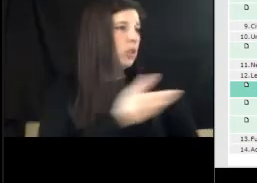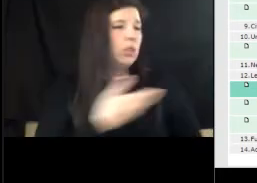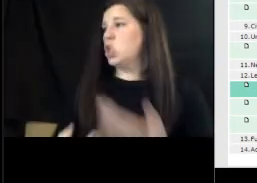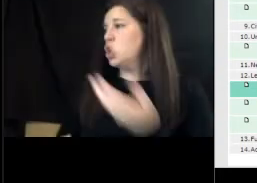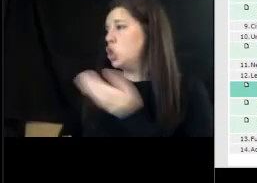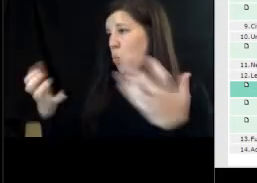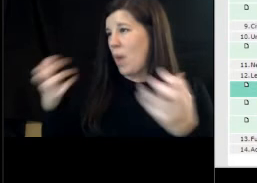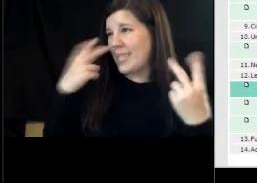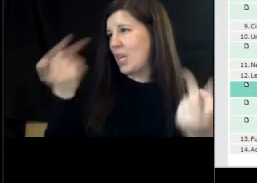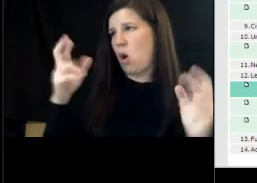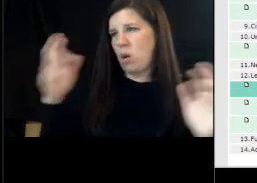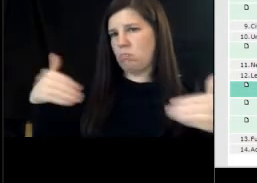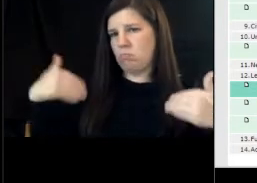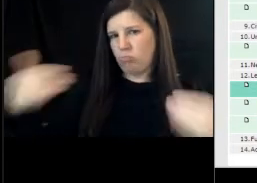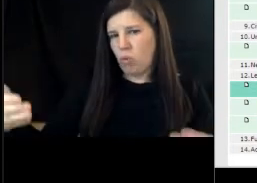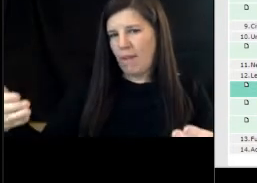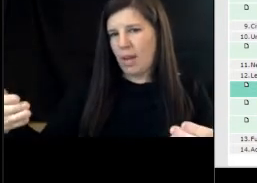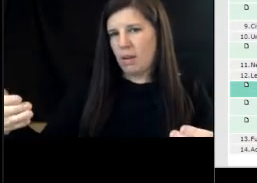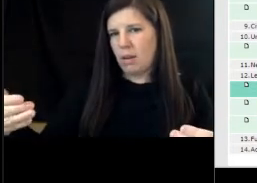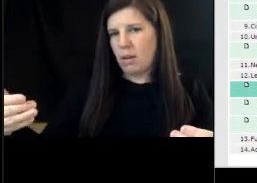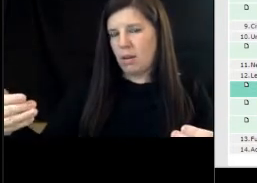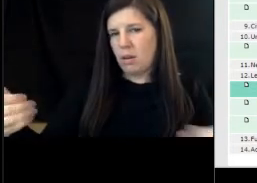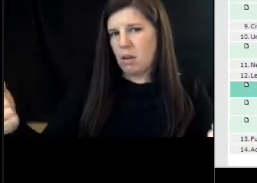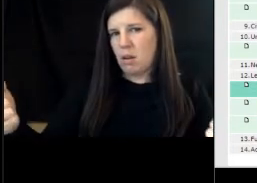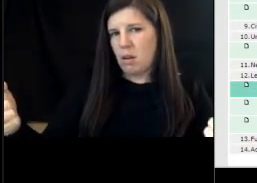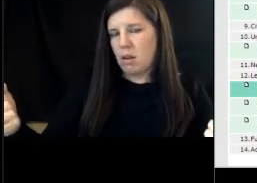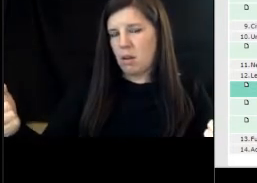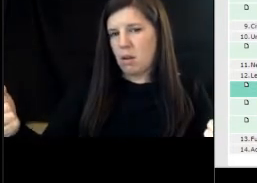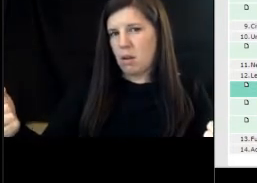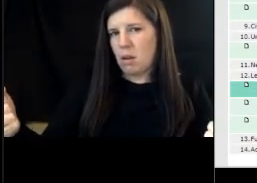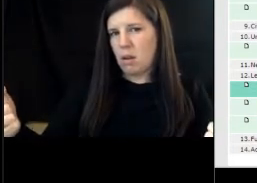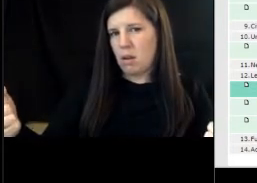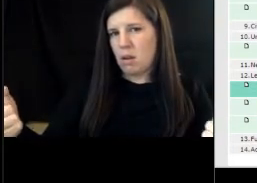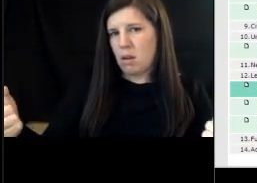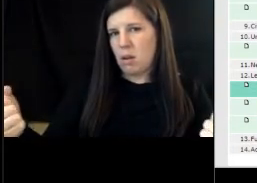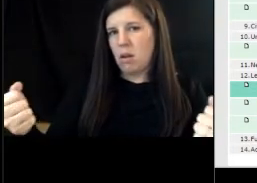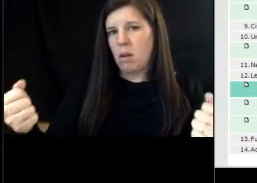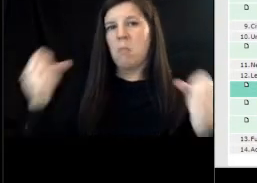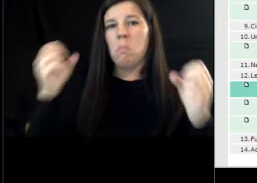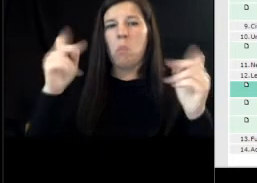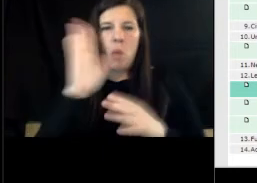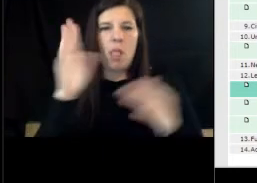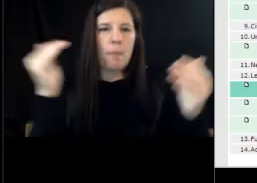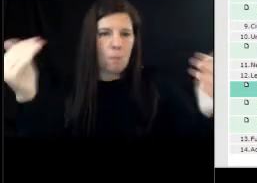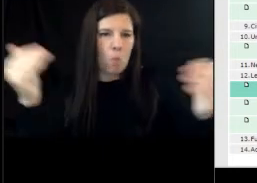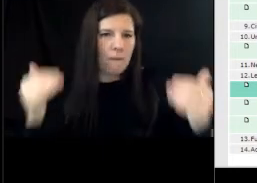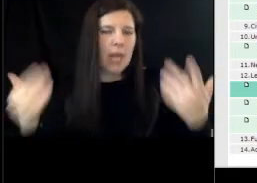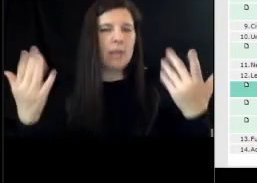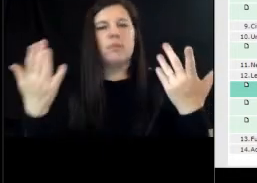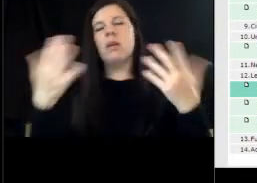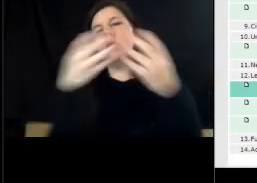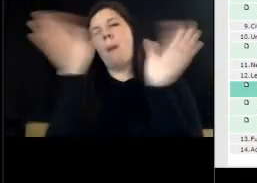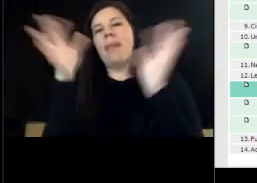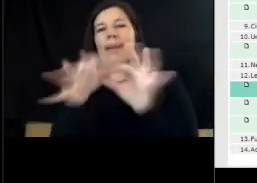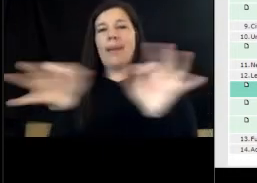we're ready to move on all right um so we're going to move on to public comments on this item